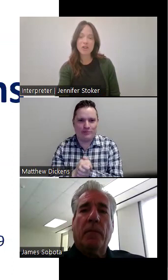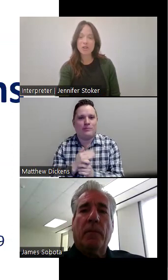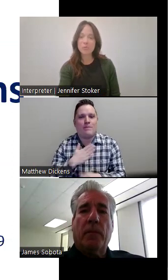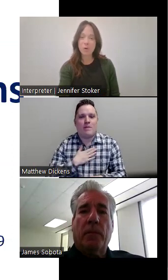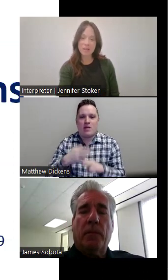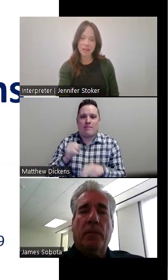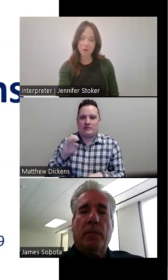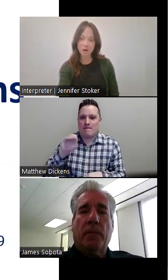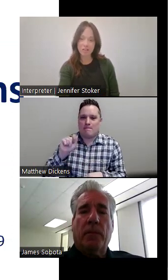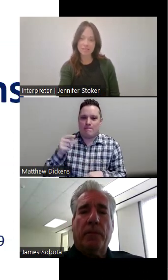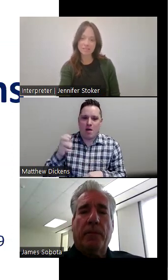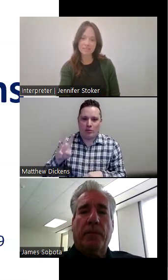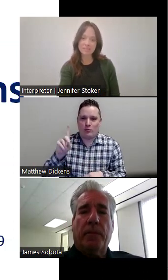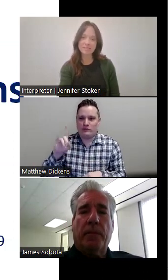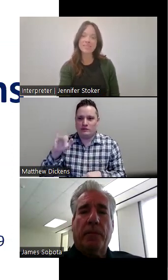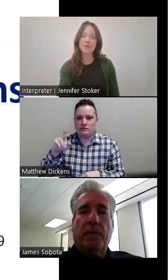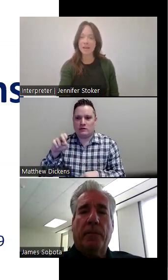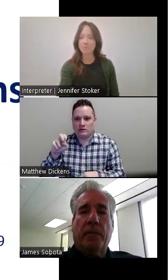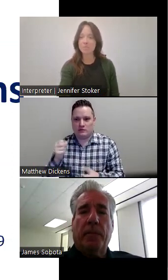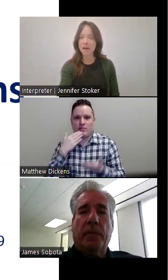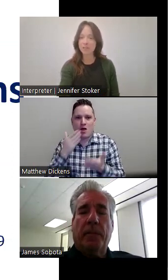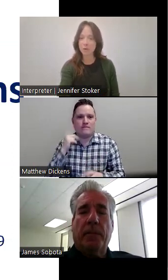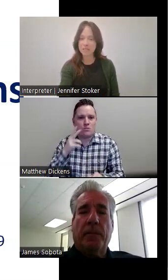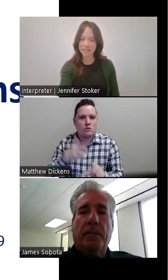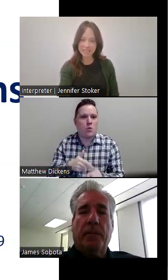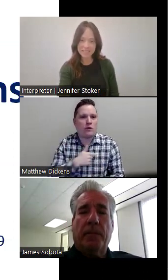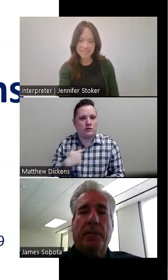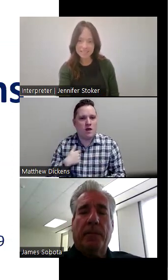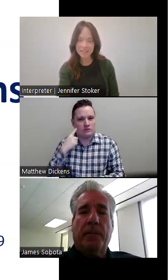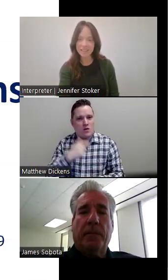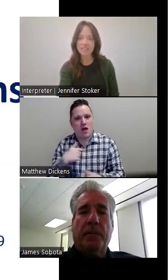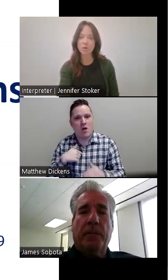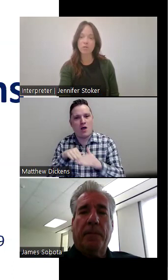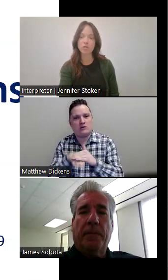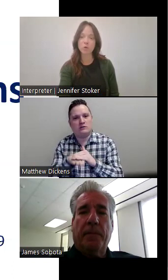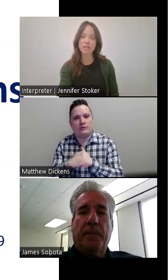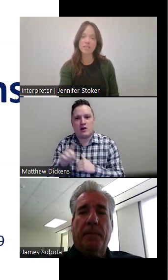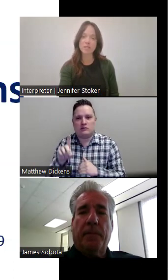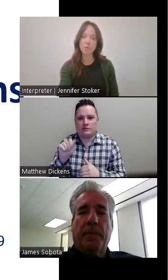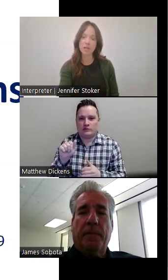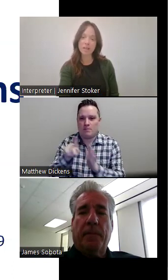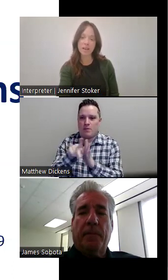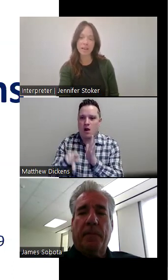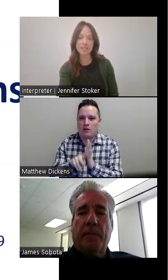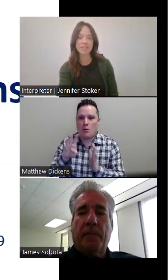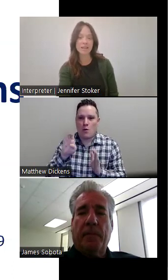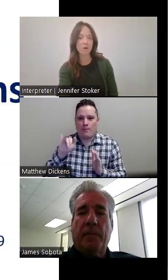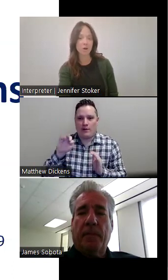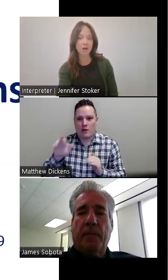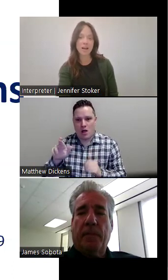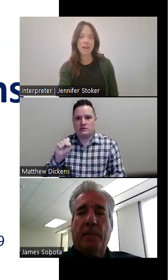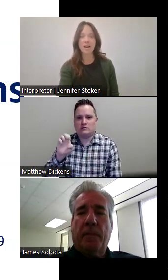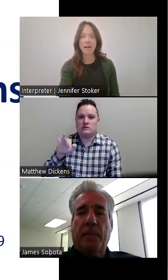Good morning, everyone. My name is Matthew Dickens. Thanks everyone for joining us this morning and